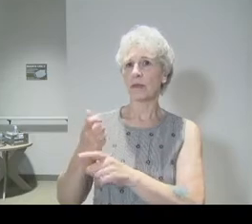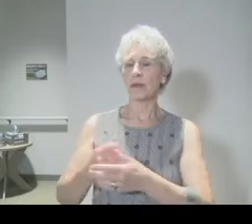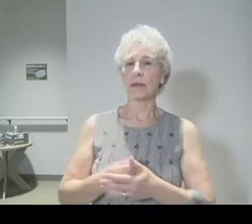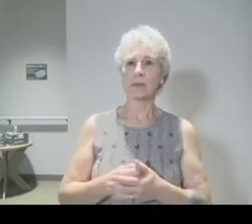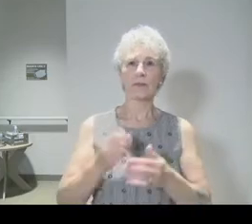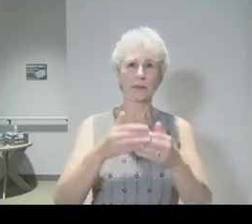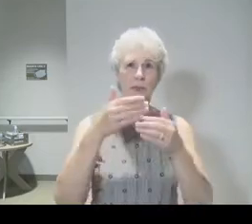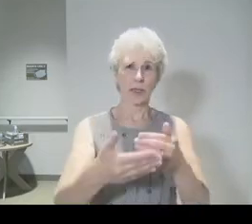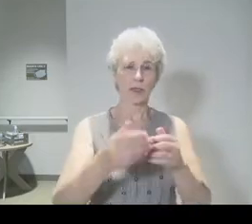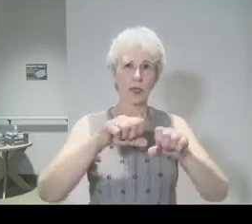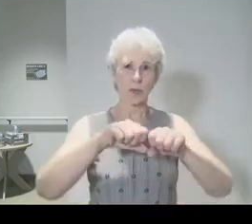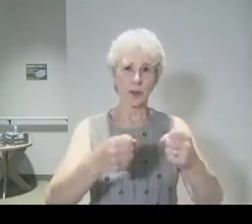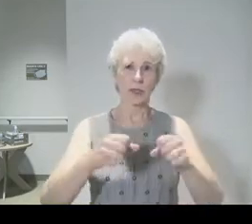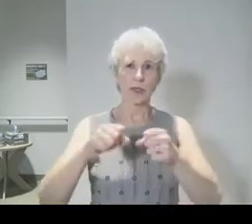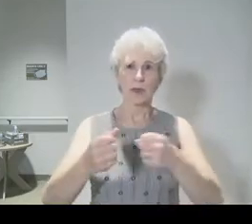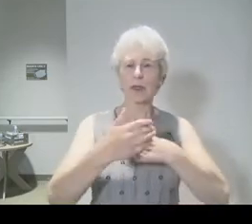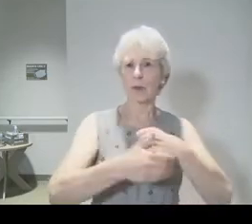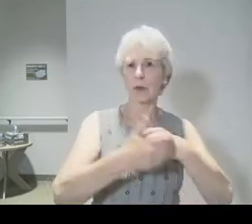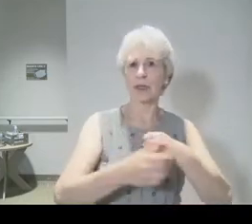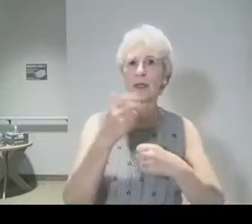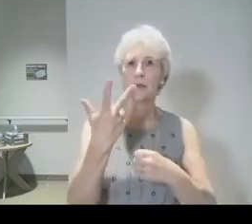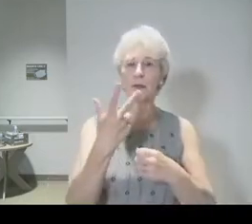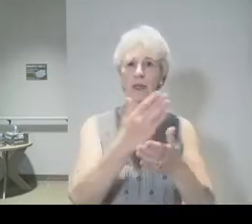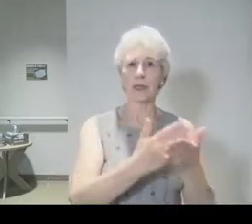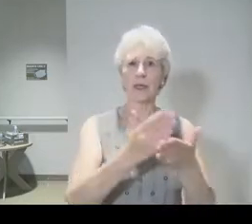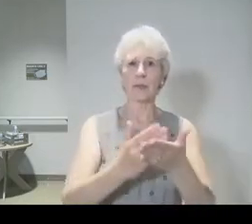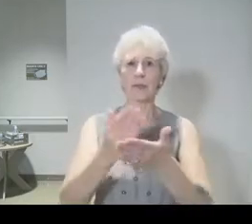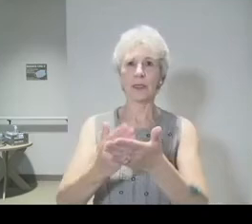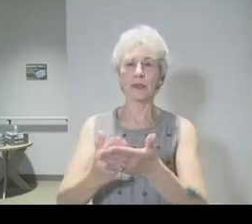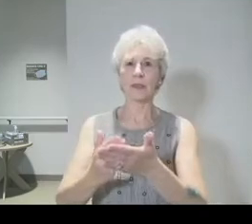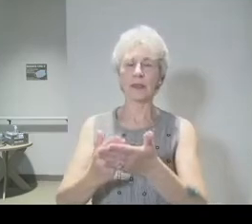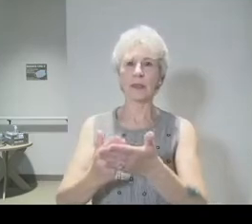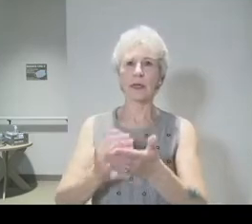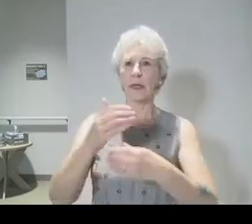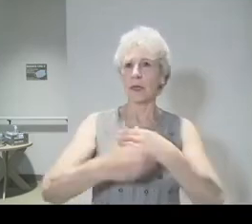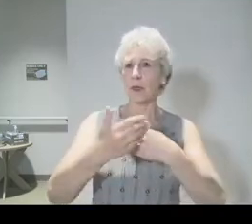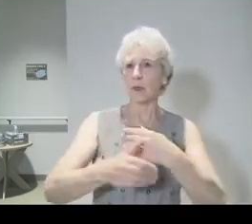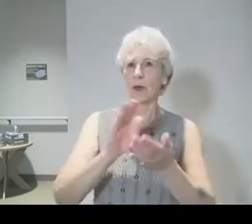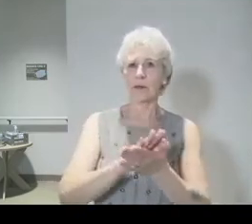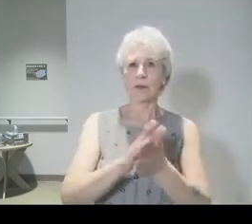Next was the breaking of the bread. And there were three pieces of unleavened bread in this supper.